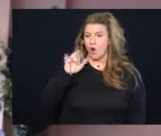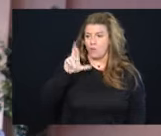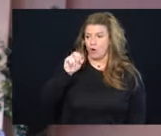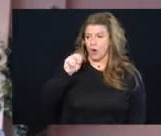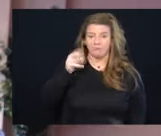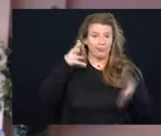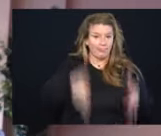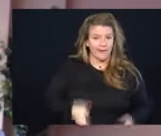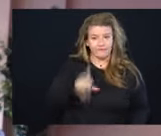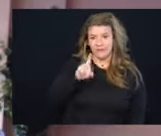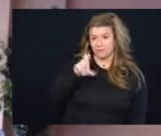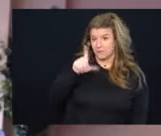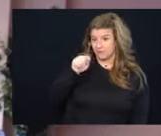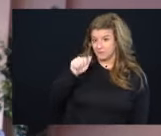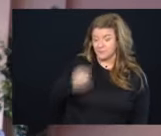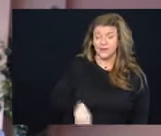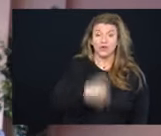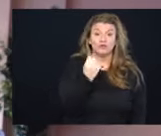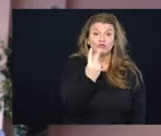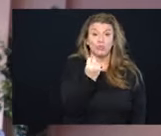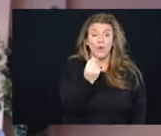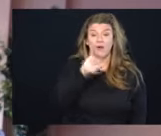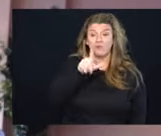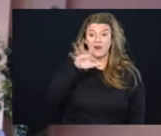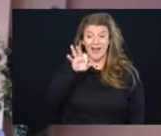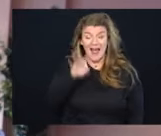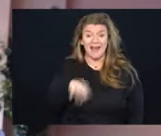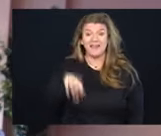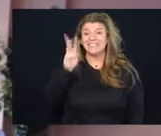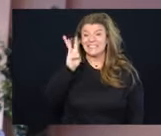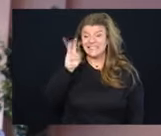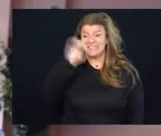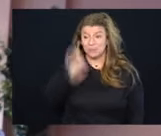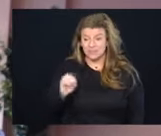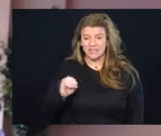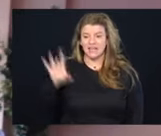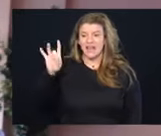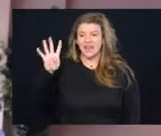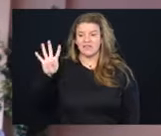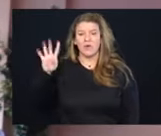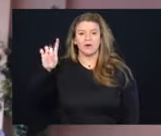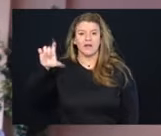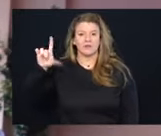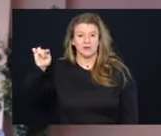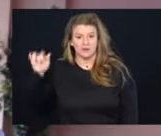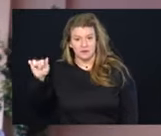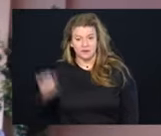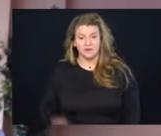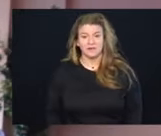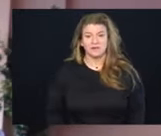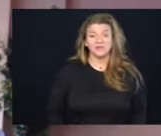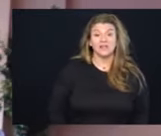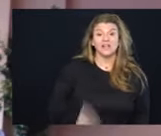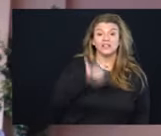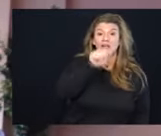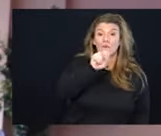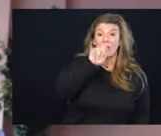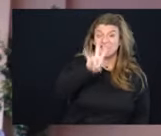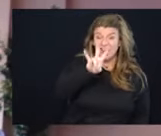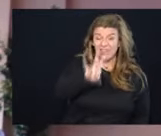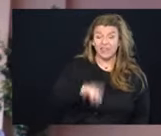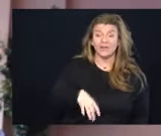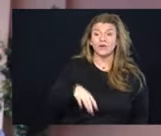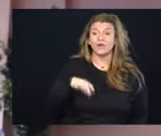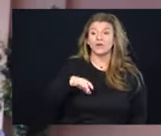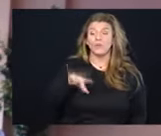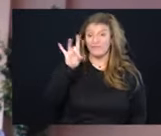Delta on 1229, 16% Omicron, 84% Delta on one seven. We found